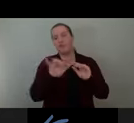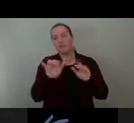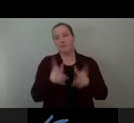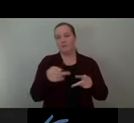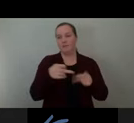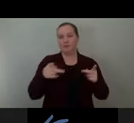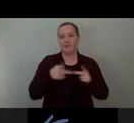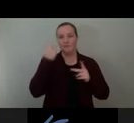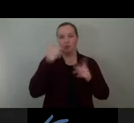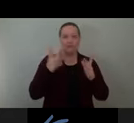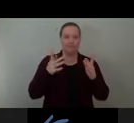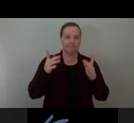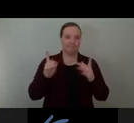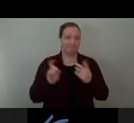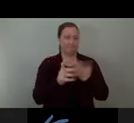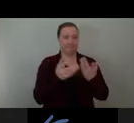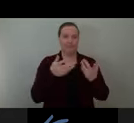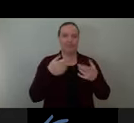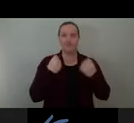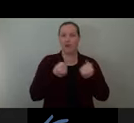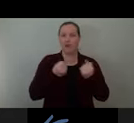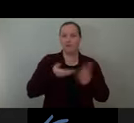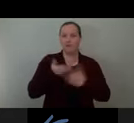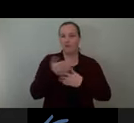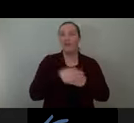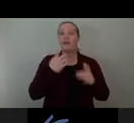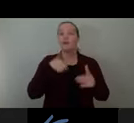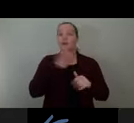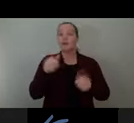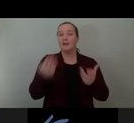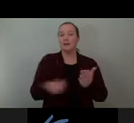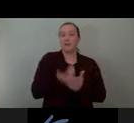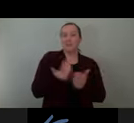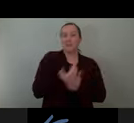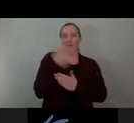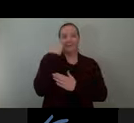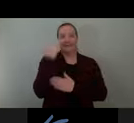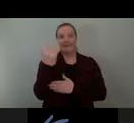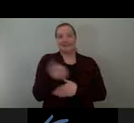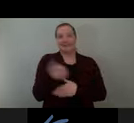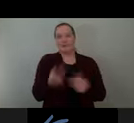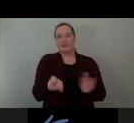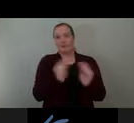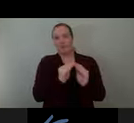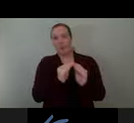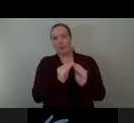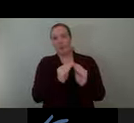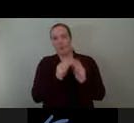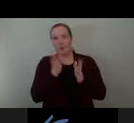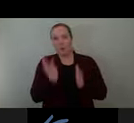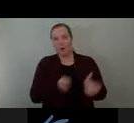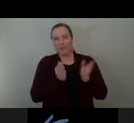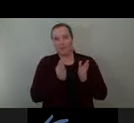proposing a new choreography, something that could bring a little bit more order and rhythm to